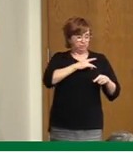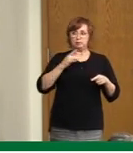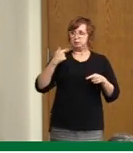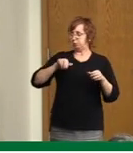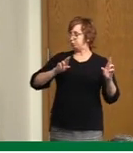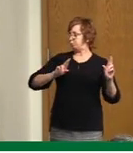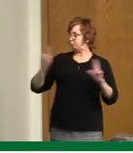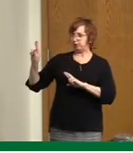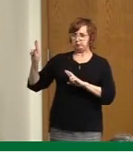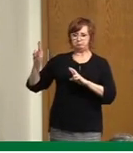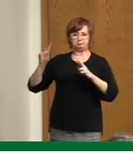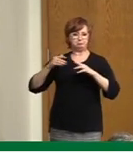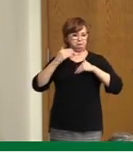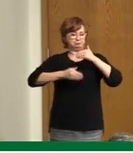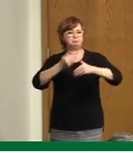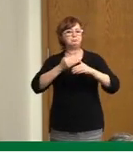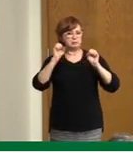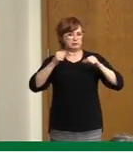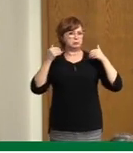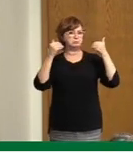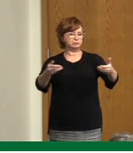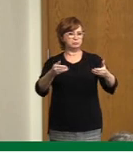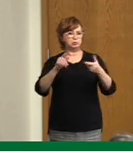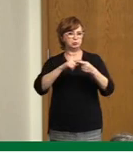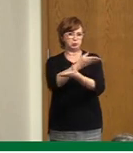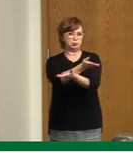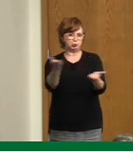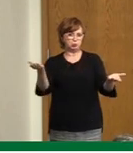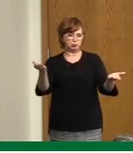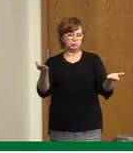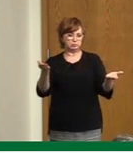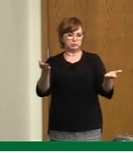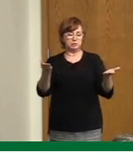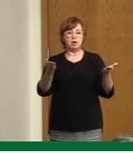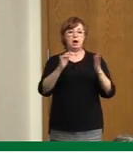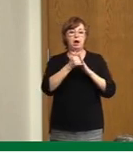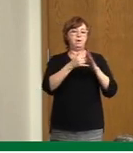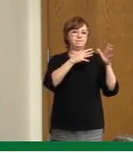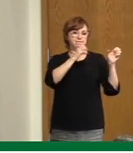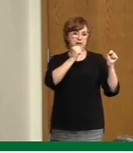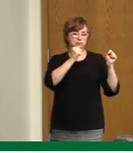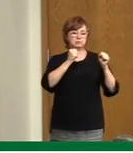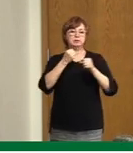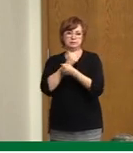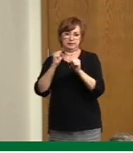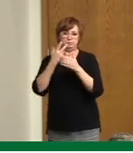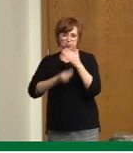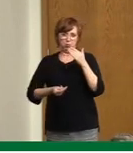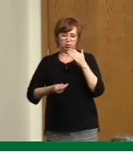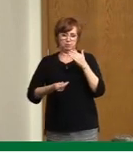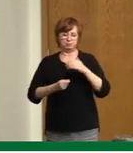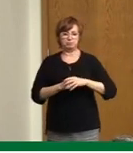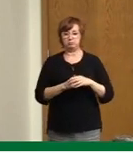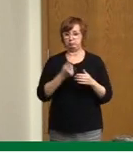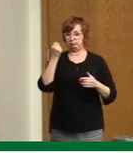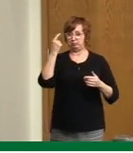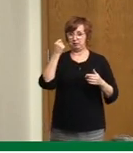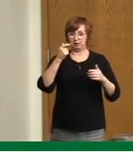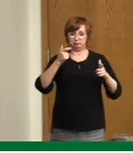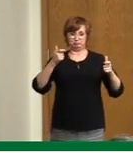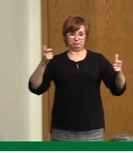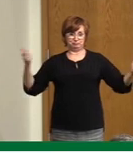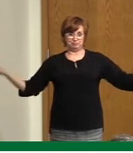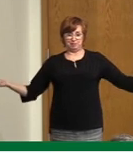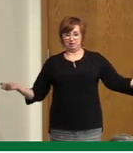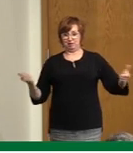and safely. This is a huge undertaking involving thousands of healthcare workers and other support